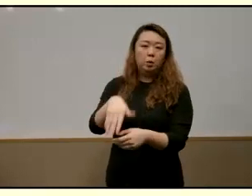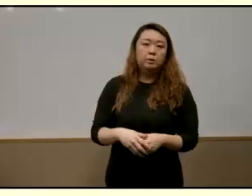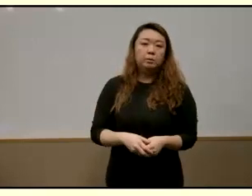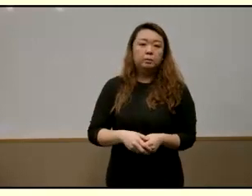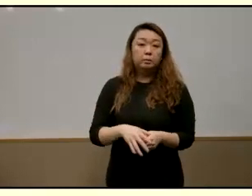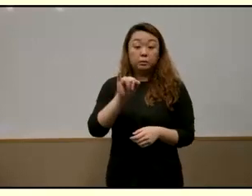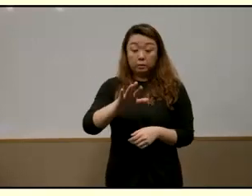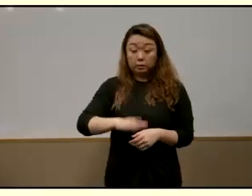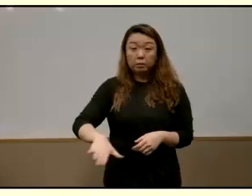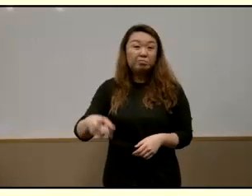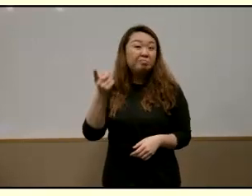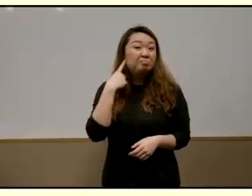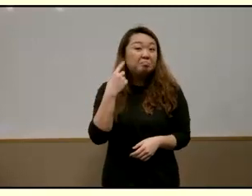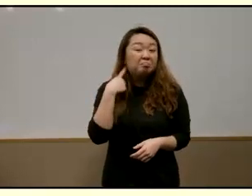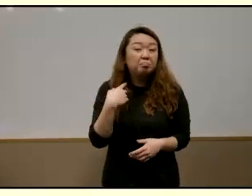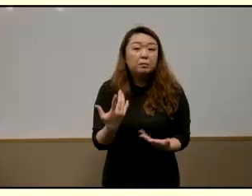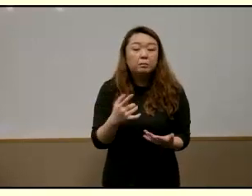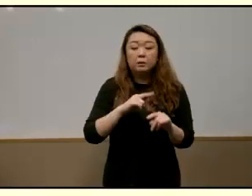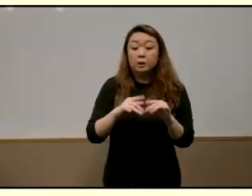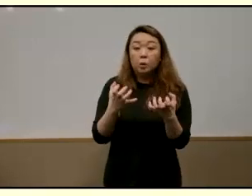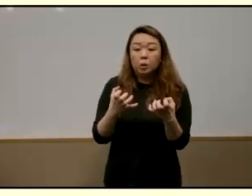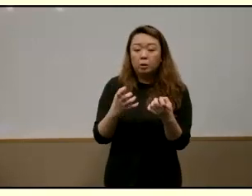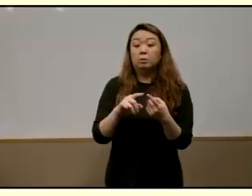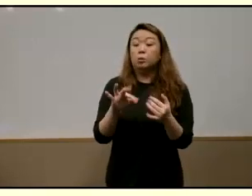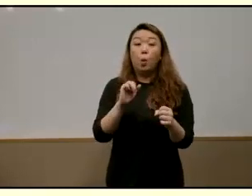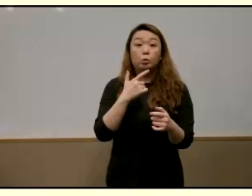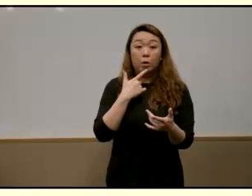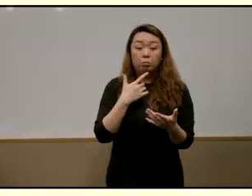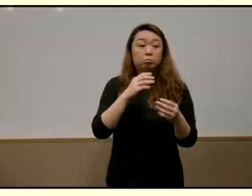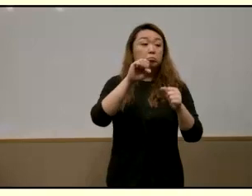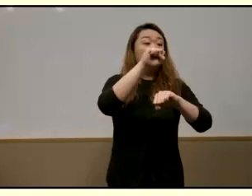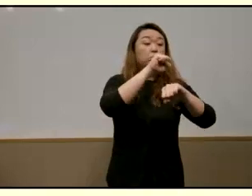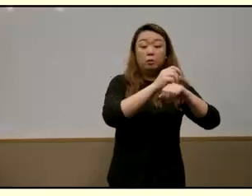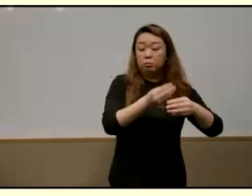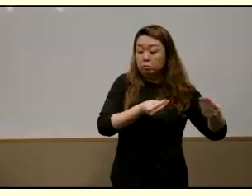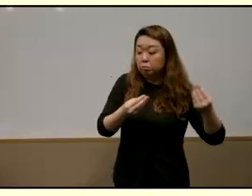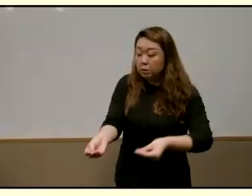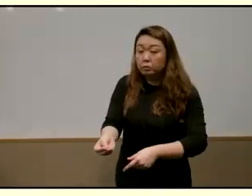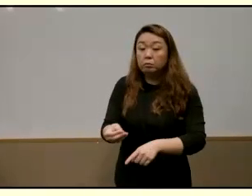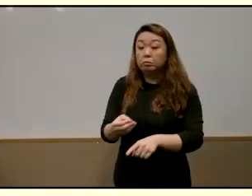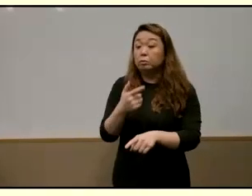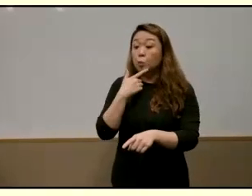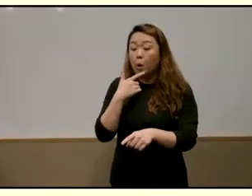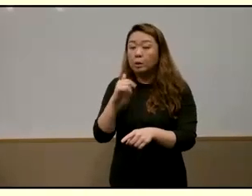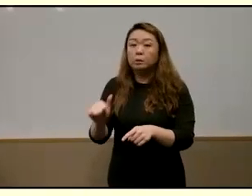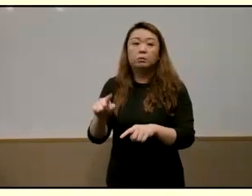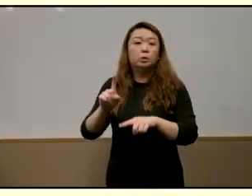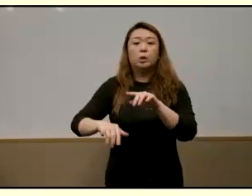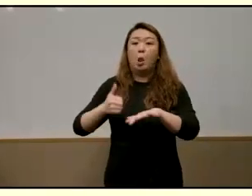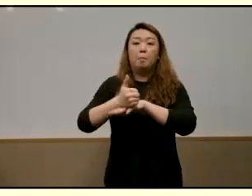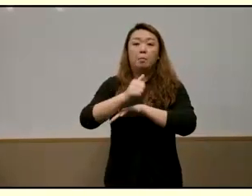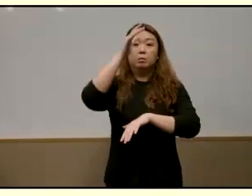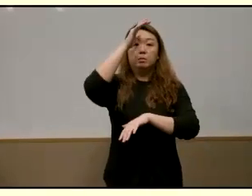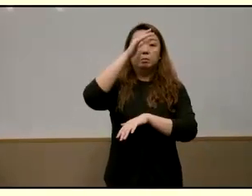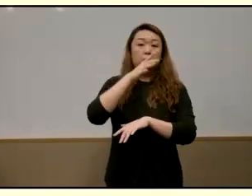children don't want to listen to us you know everything but you don't want to have a good life that is up to you you cannot blame the school you cannot blame the parents everything